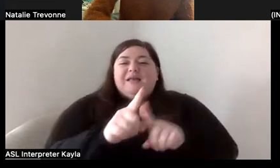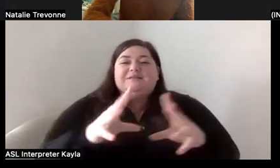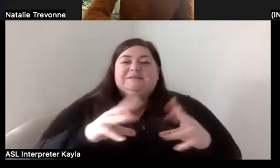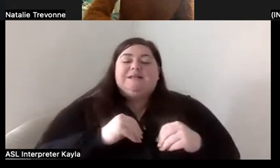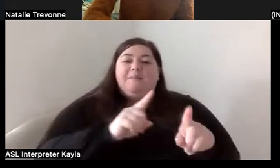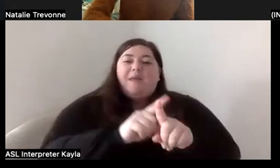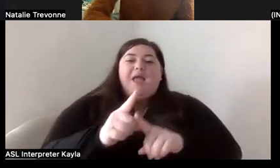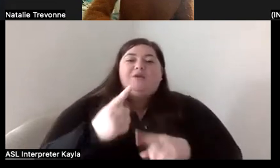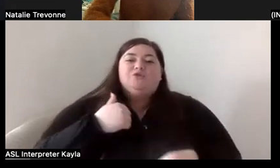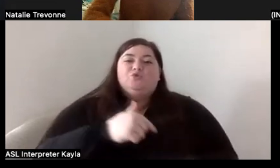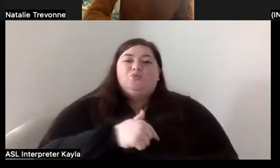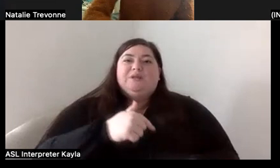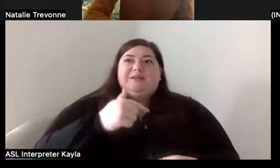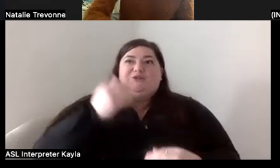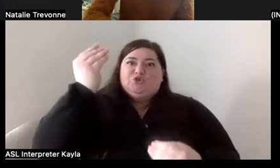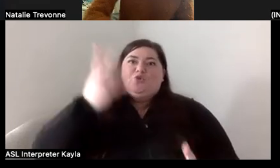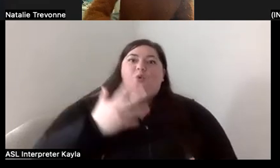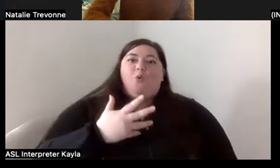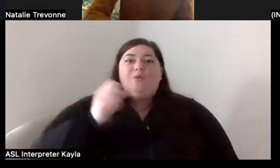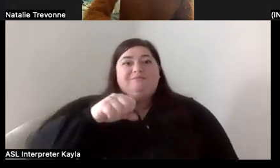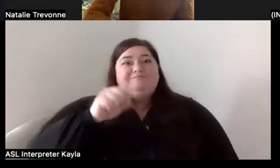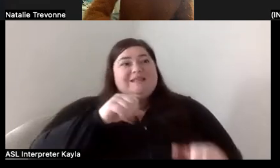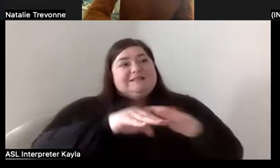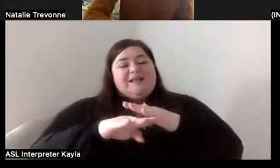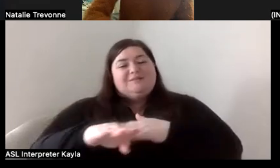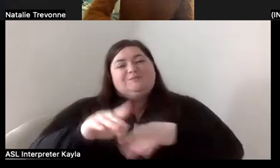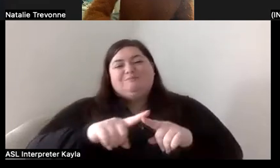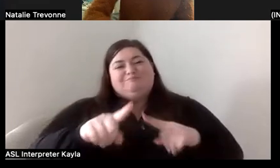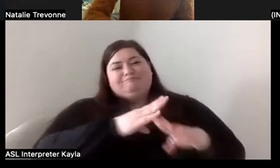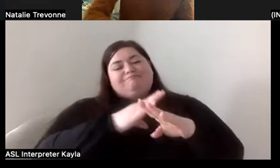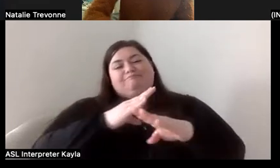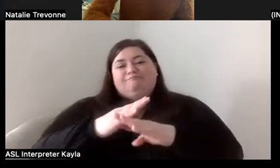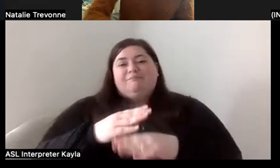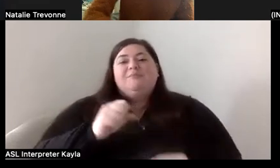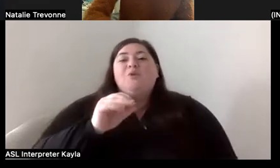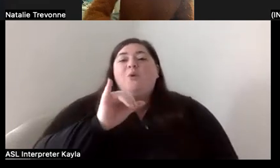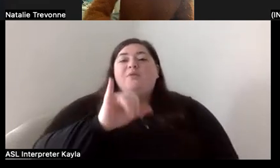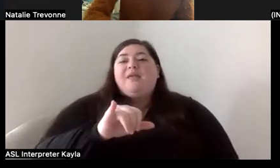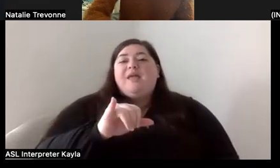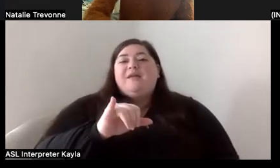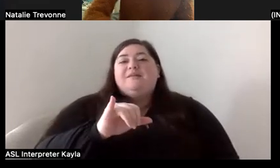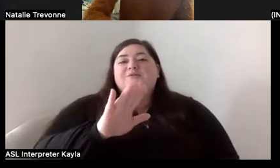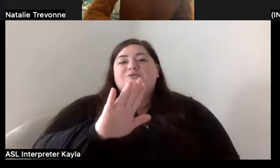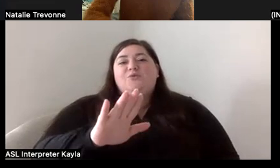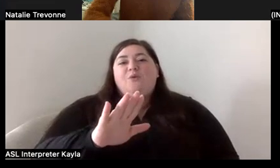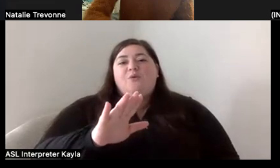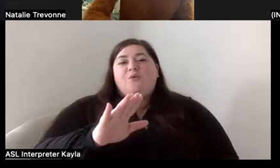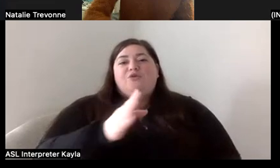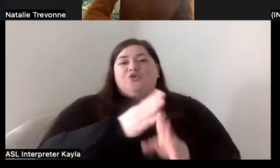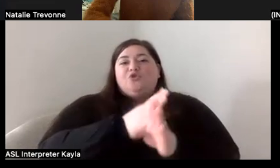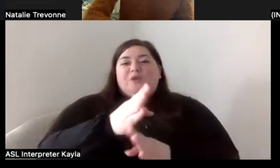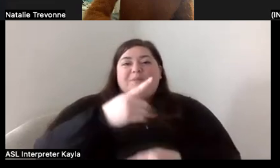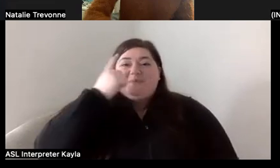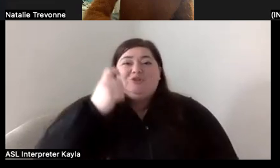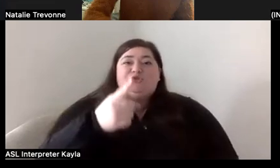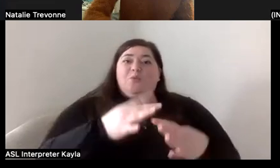It's so heartbreaking, but I'm so glad to see, to like know that this is your career because I like you are